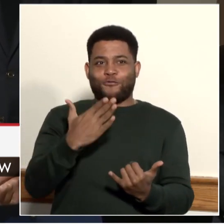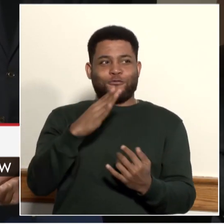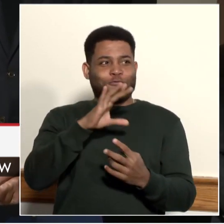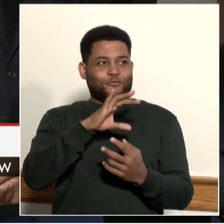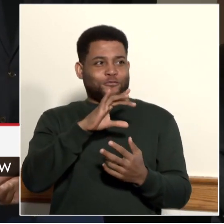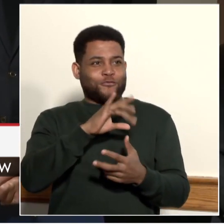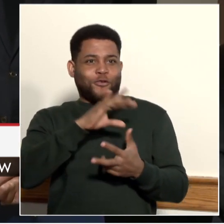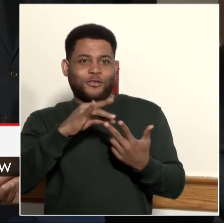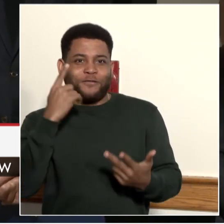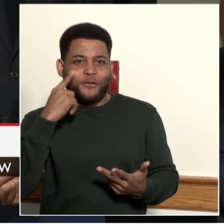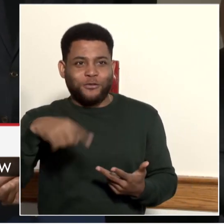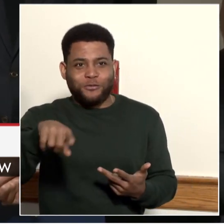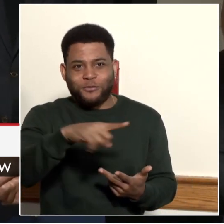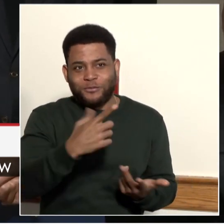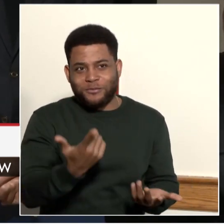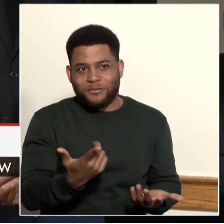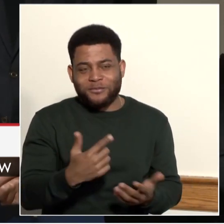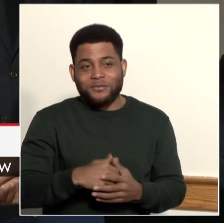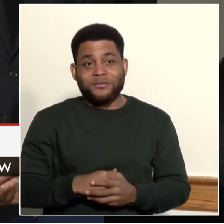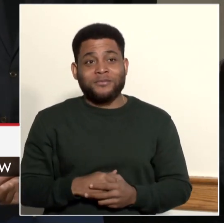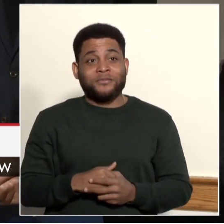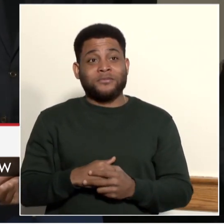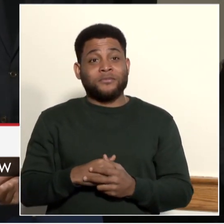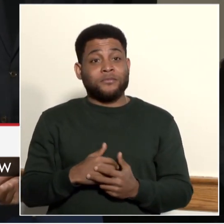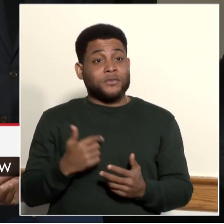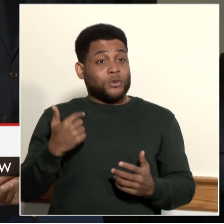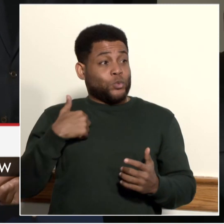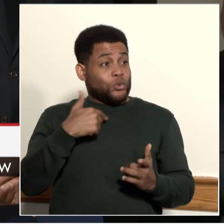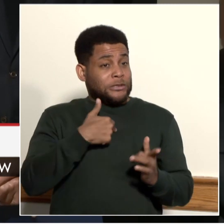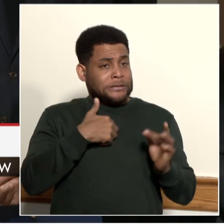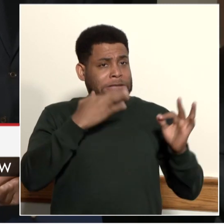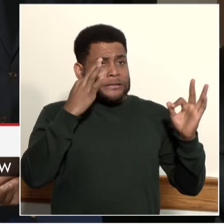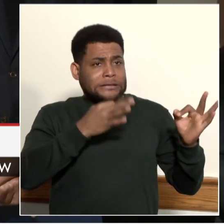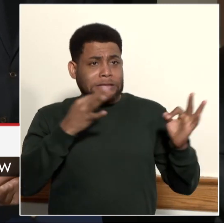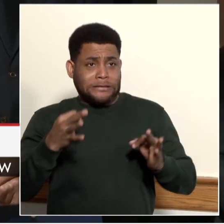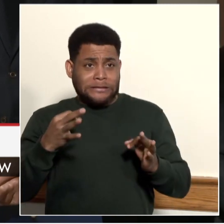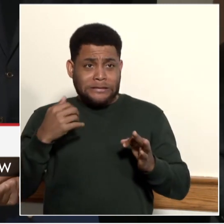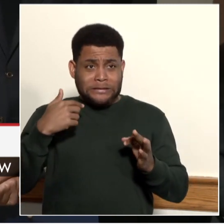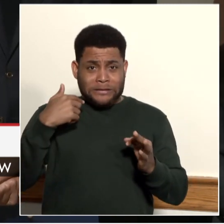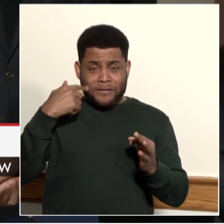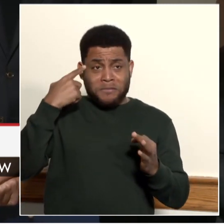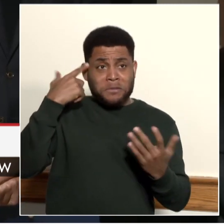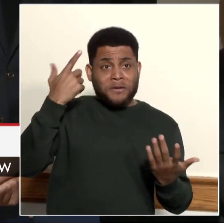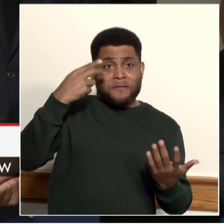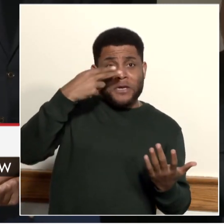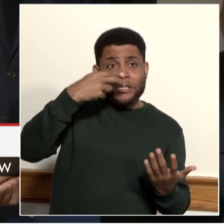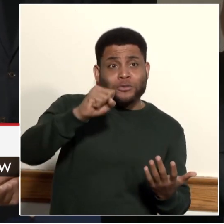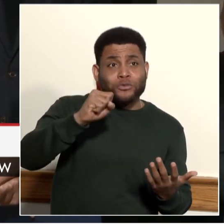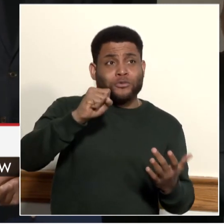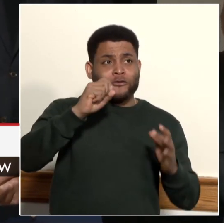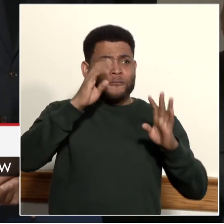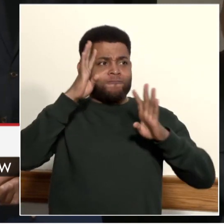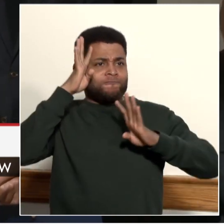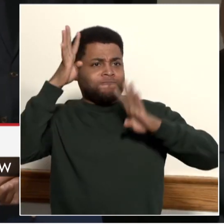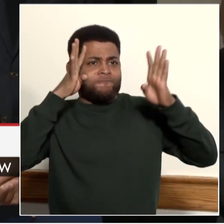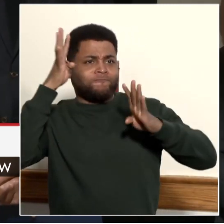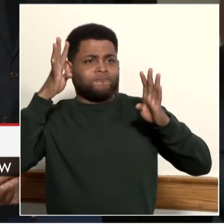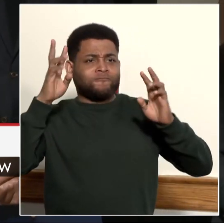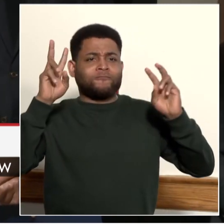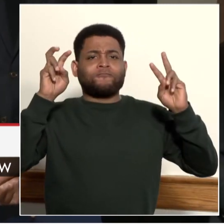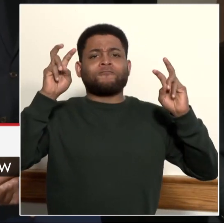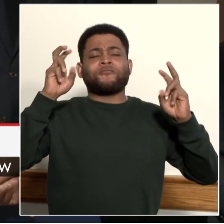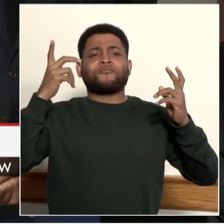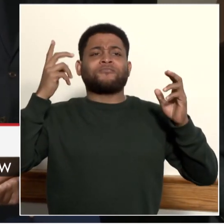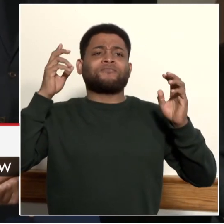it a focus in recent years to reimagine high school. I like to call it new high school. And what